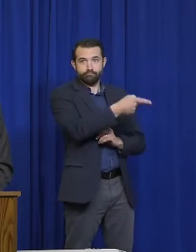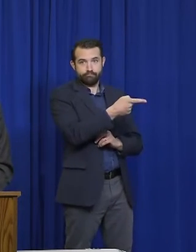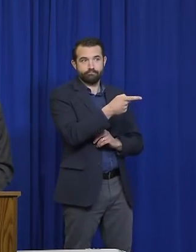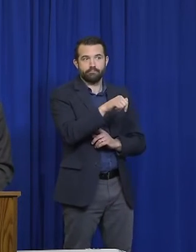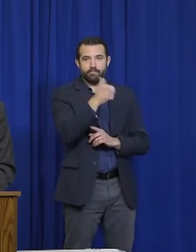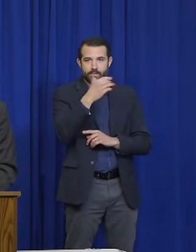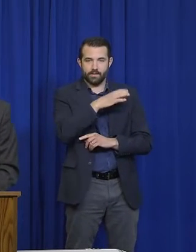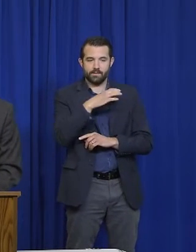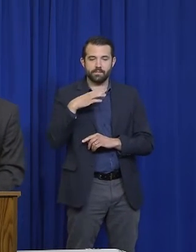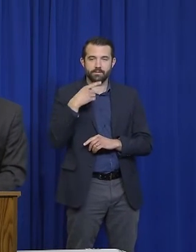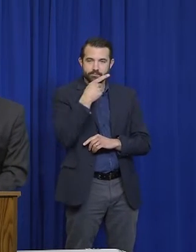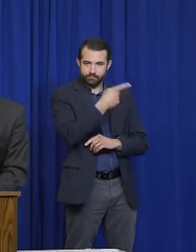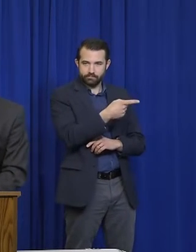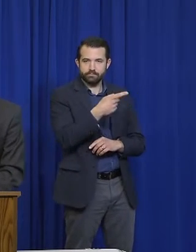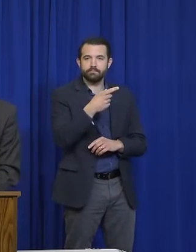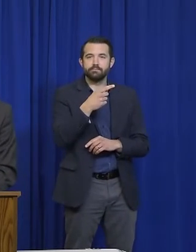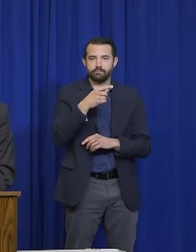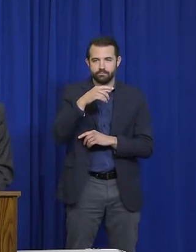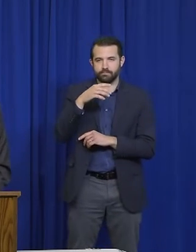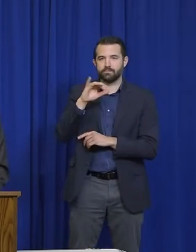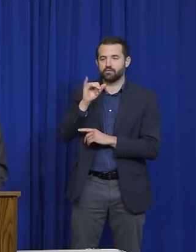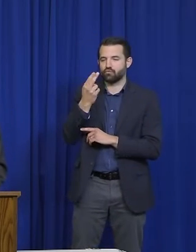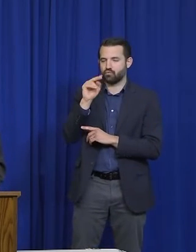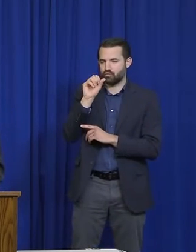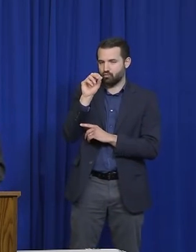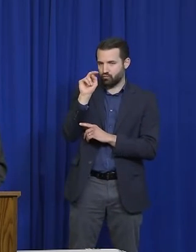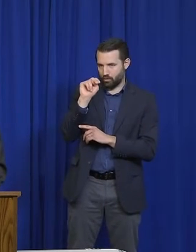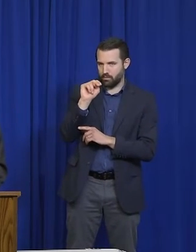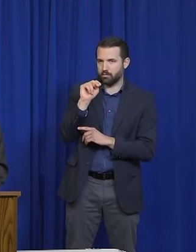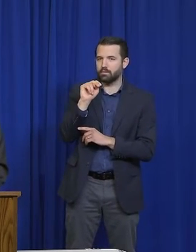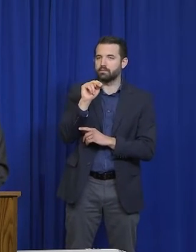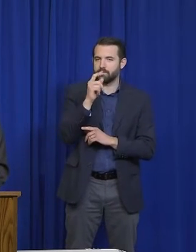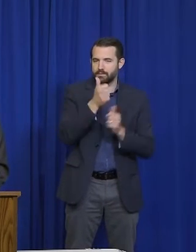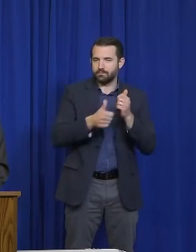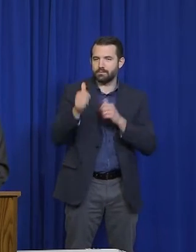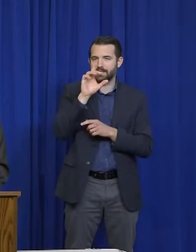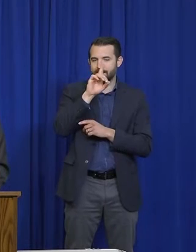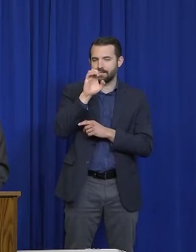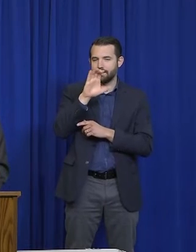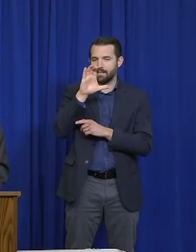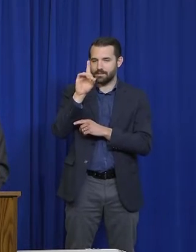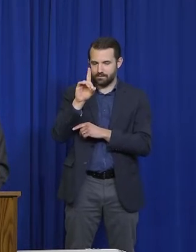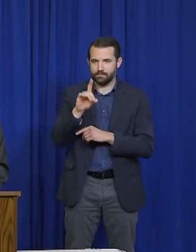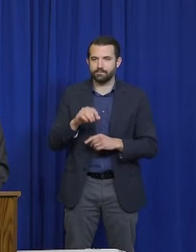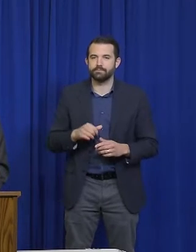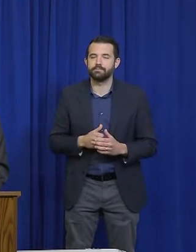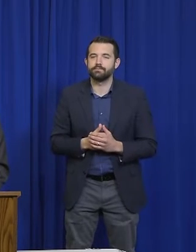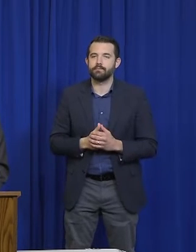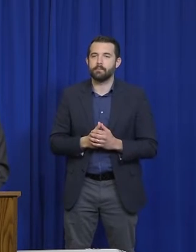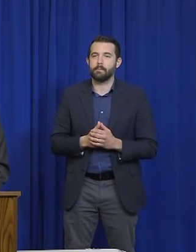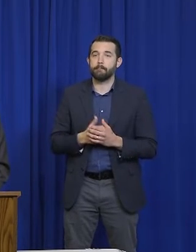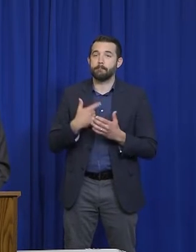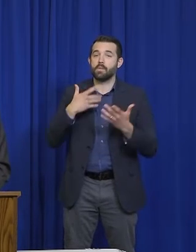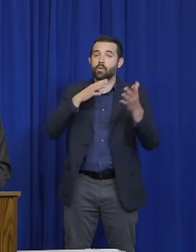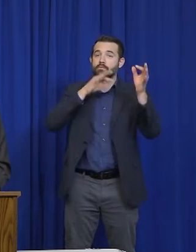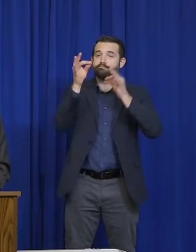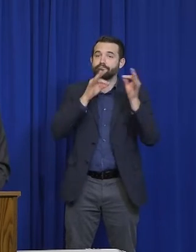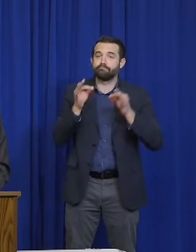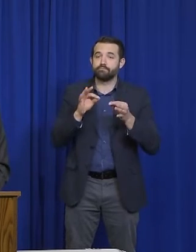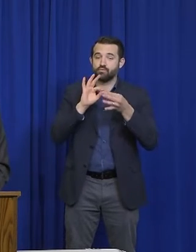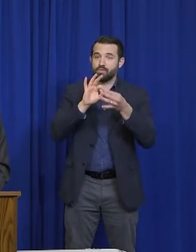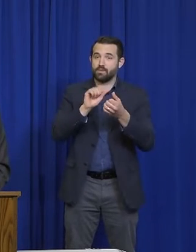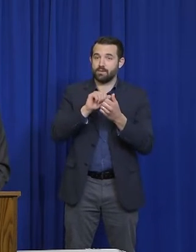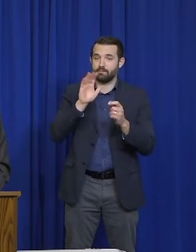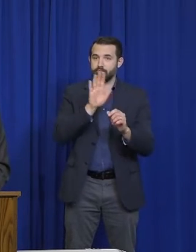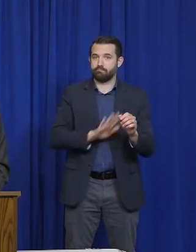DECD. We're here today to provide an update on the COVID-19 situation across the state. I'll